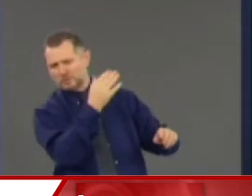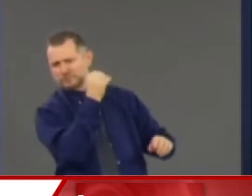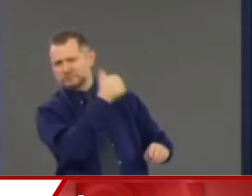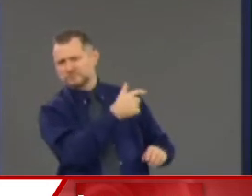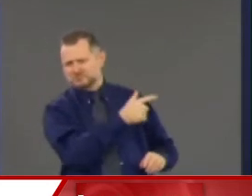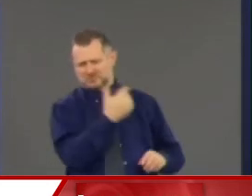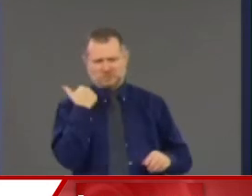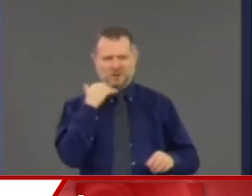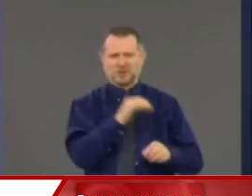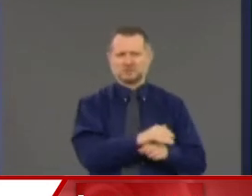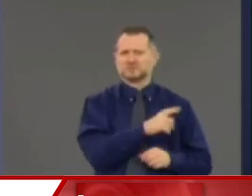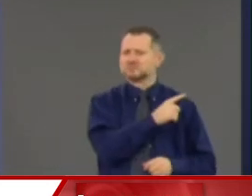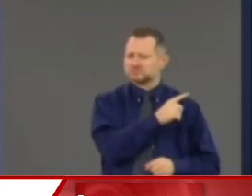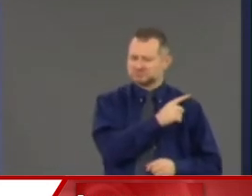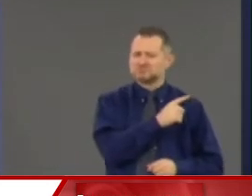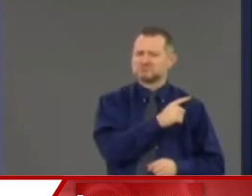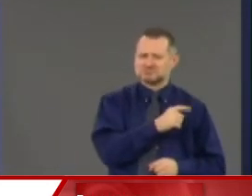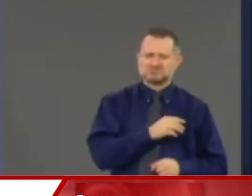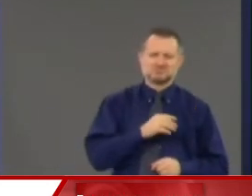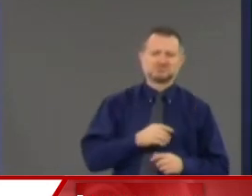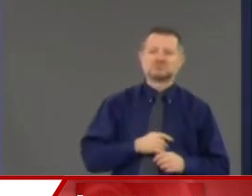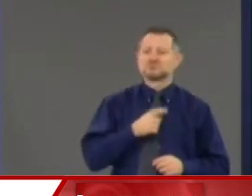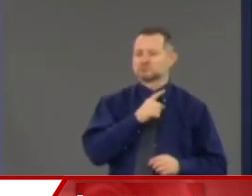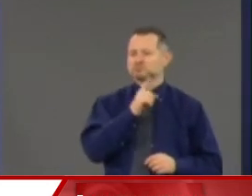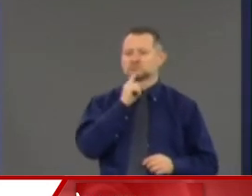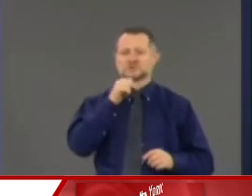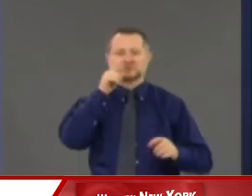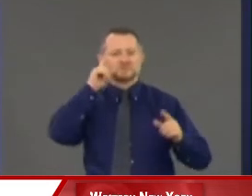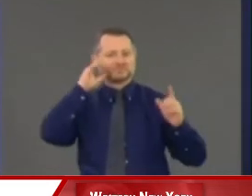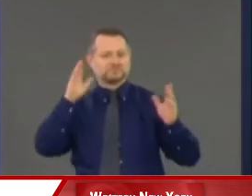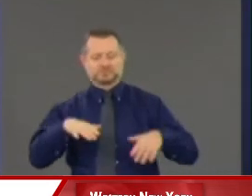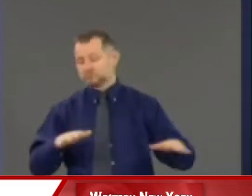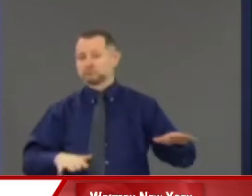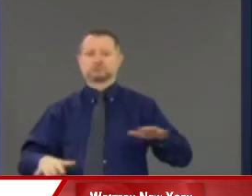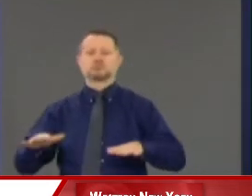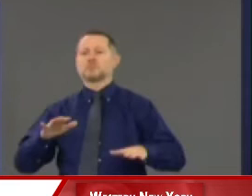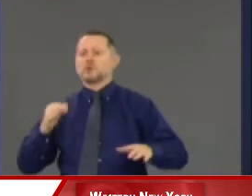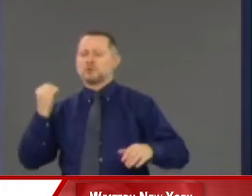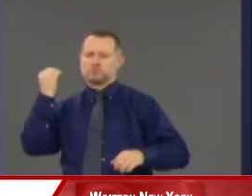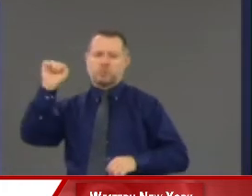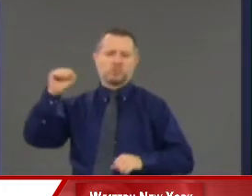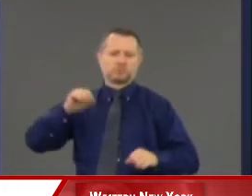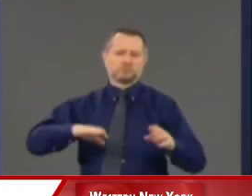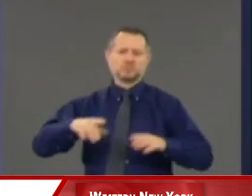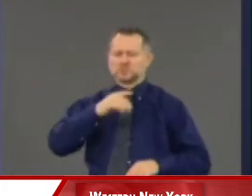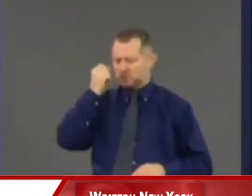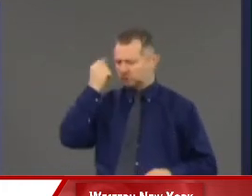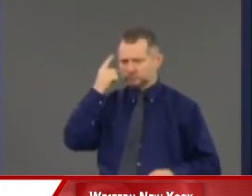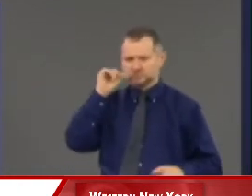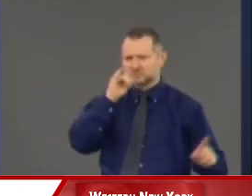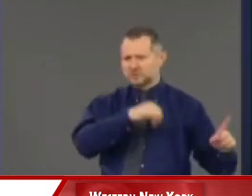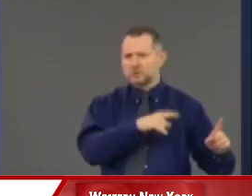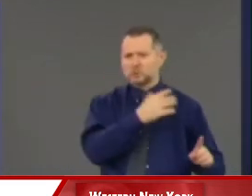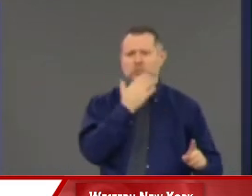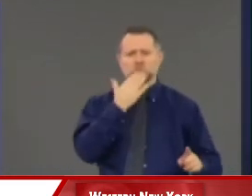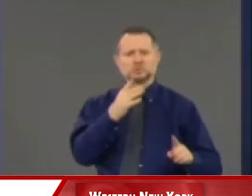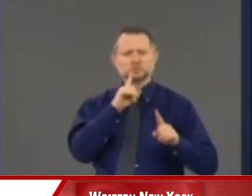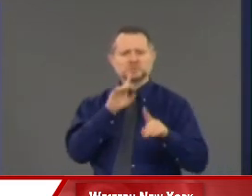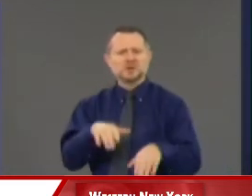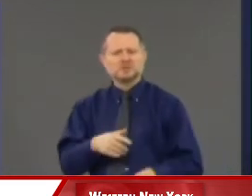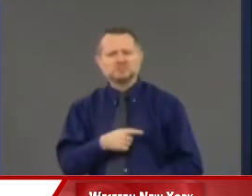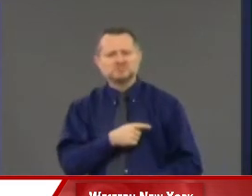I think they got caught initially, which is understandable. But I think he did a good job. The